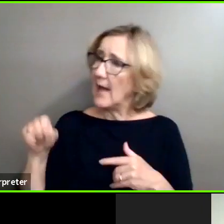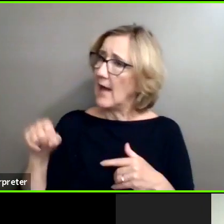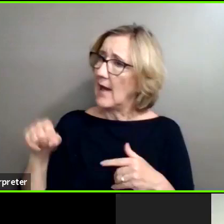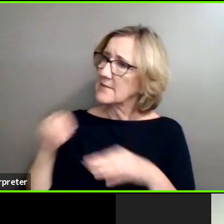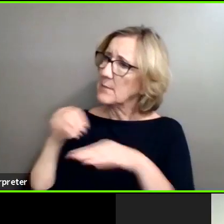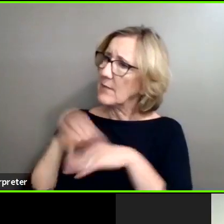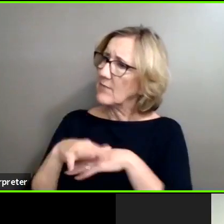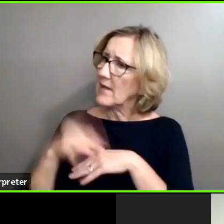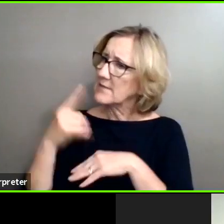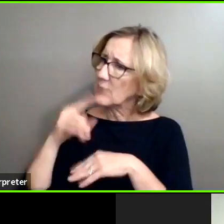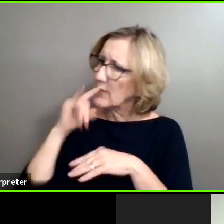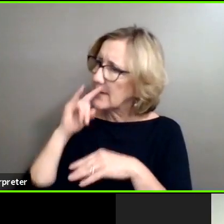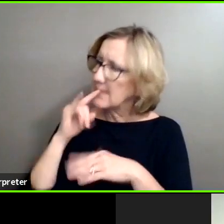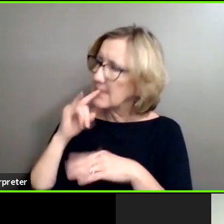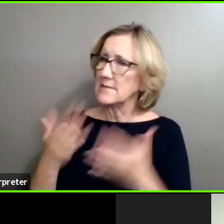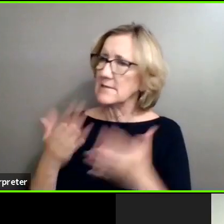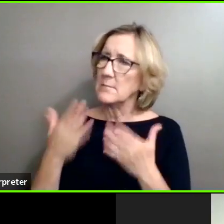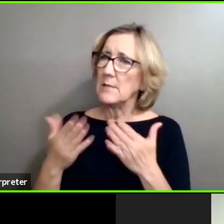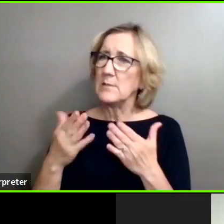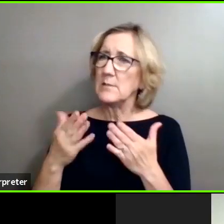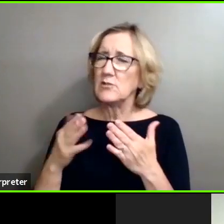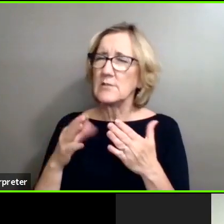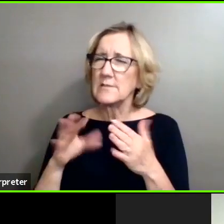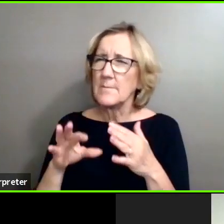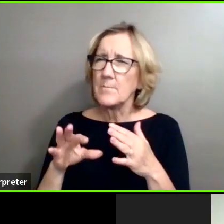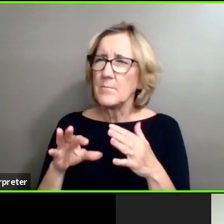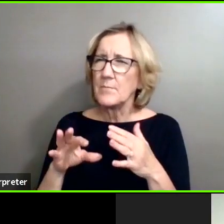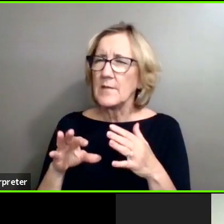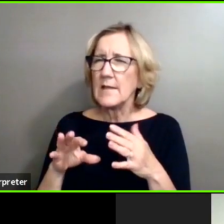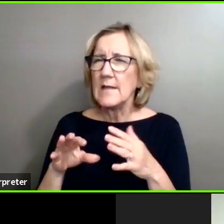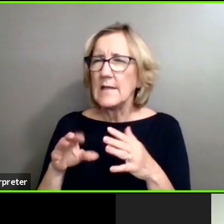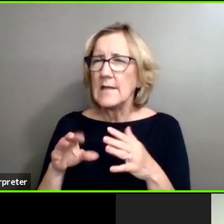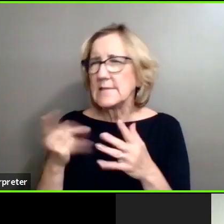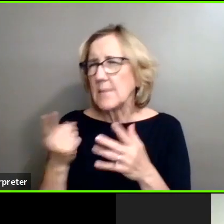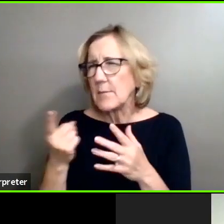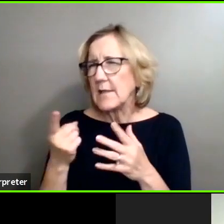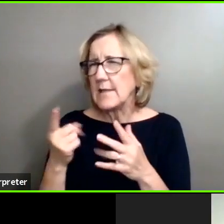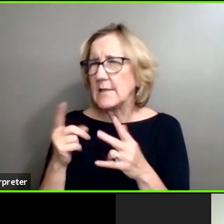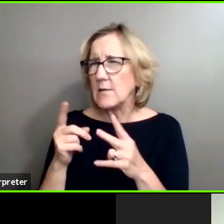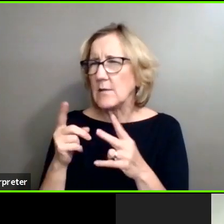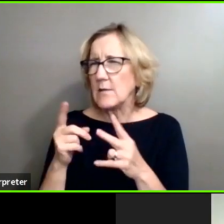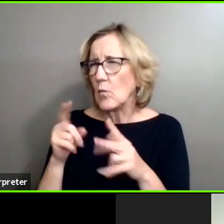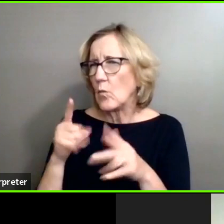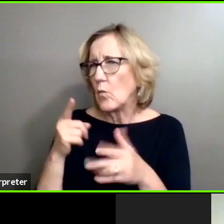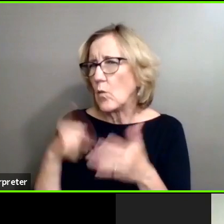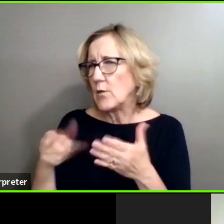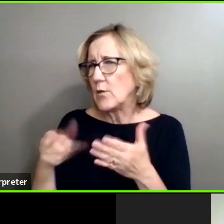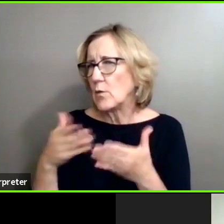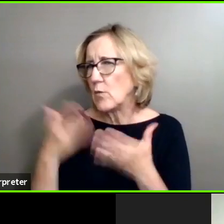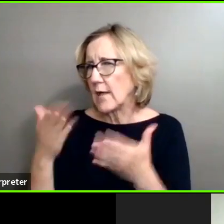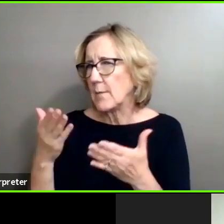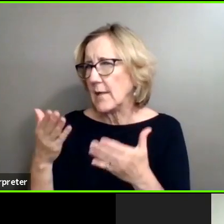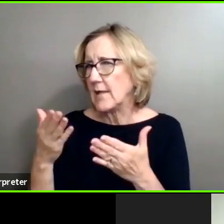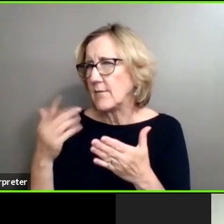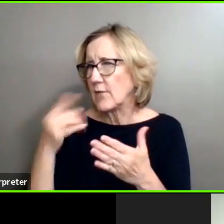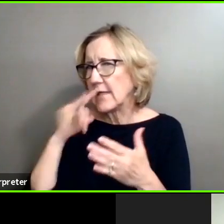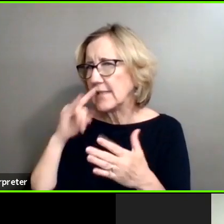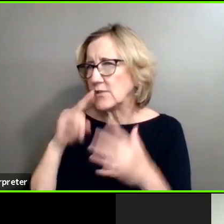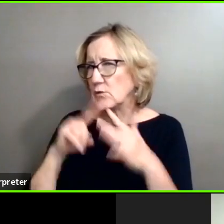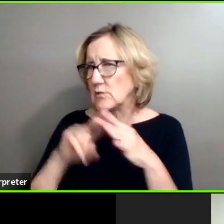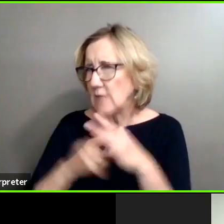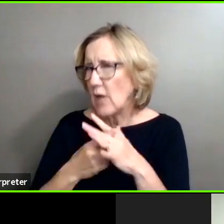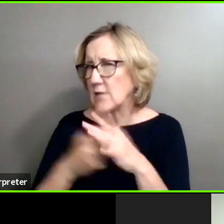kids. It's like, you know, maybe just picking up something small, like camera-wise, or, you know, what would you recommend to get people started? Yeah, definitely.